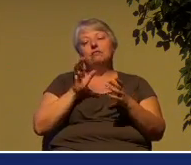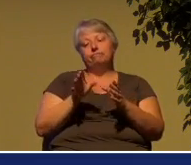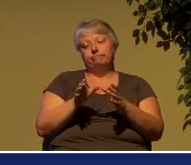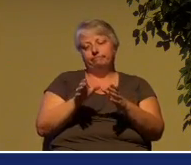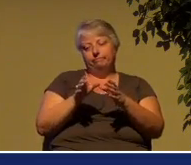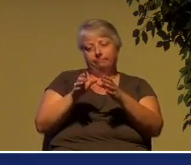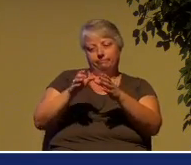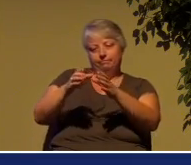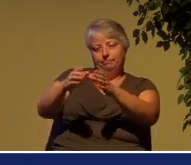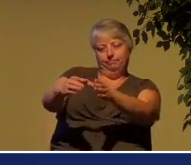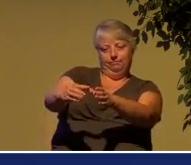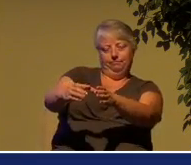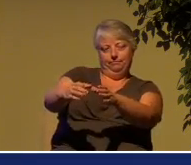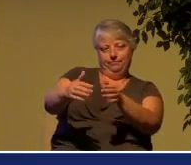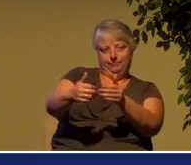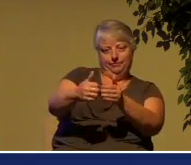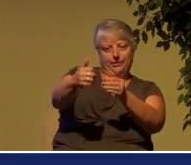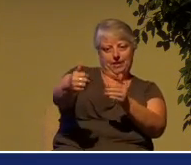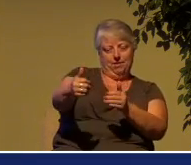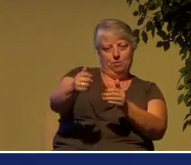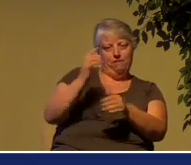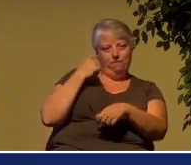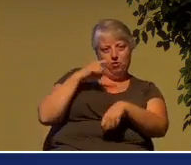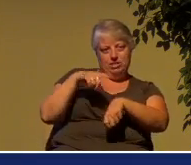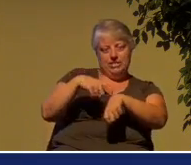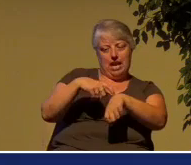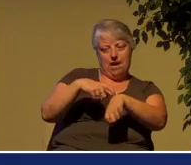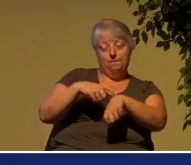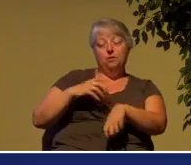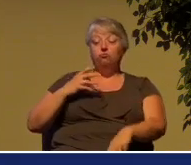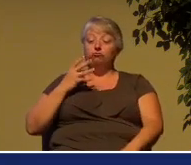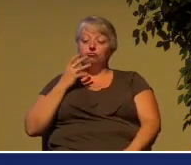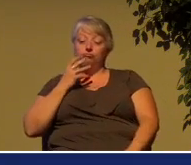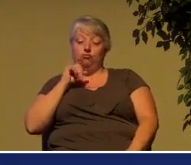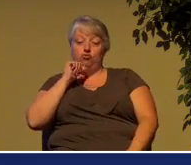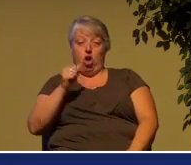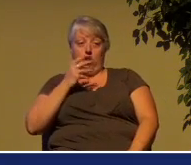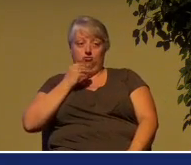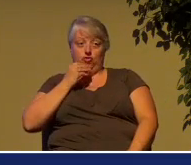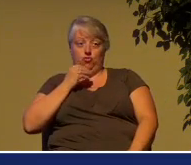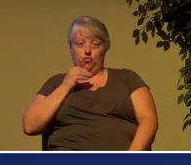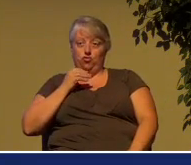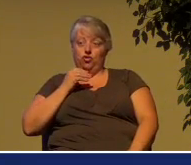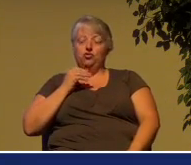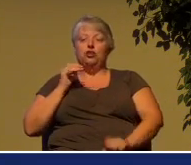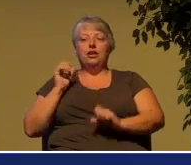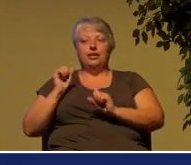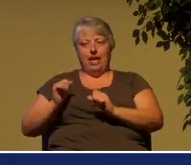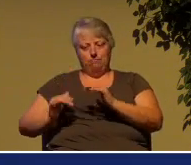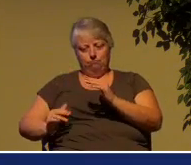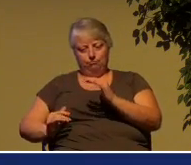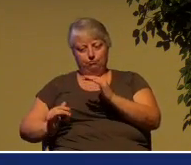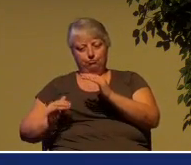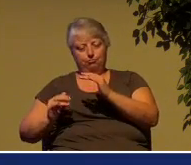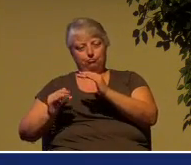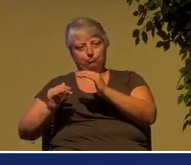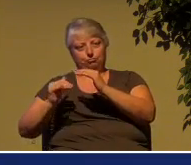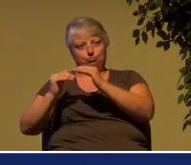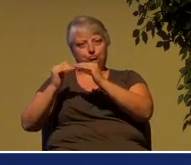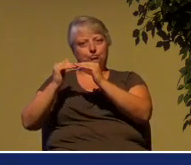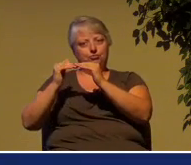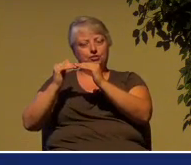so that the fullness of the Gentiles might come in. And then God will